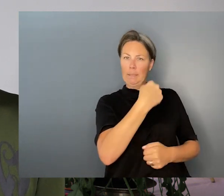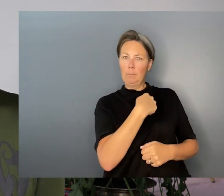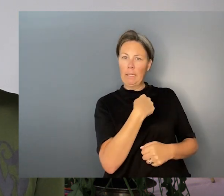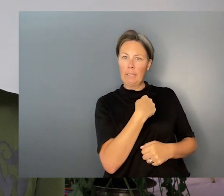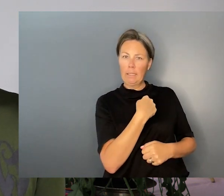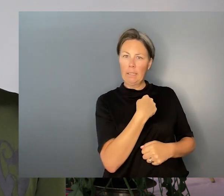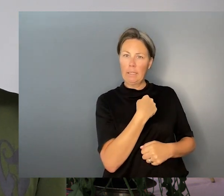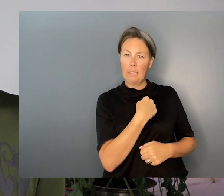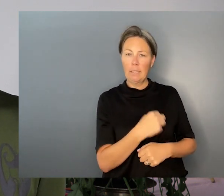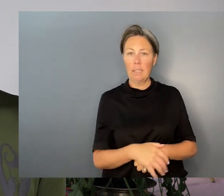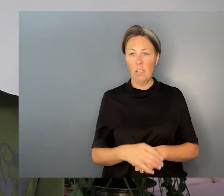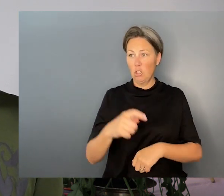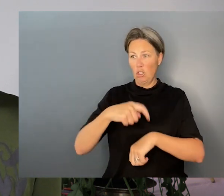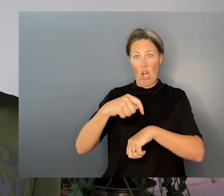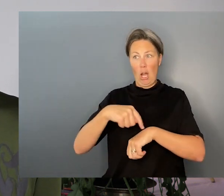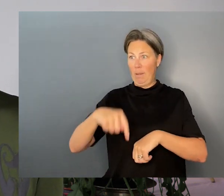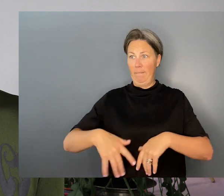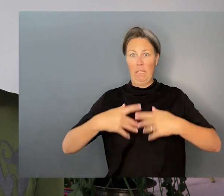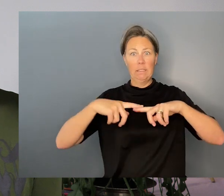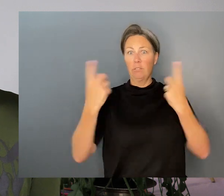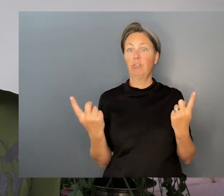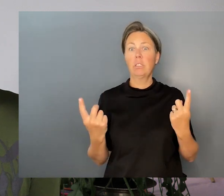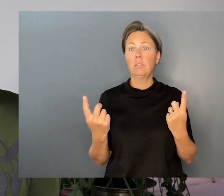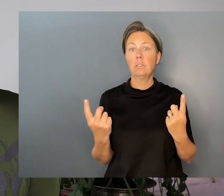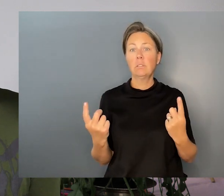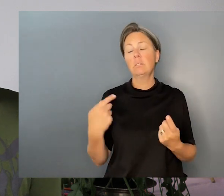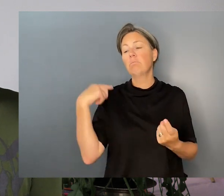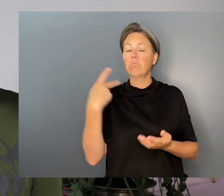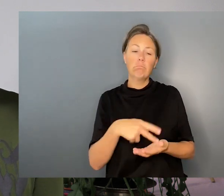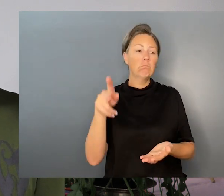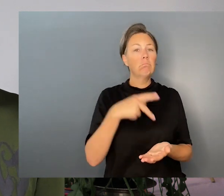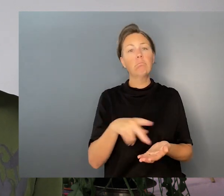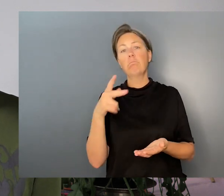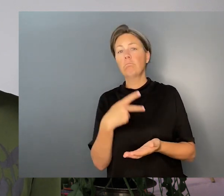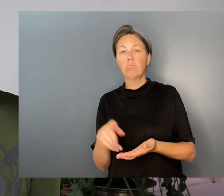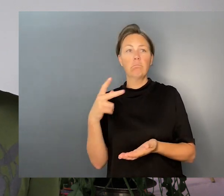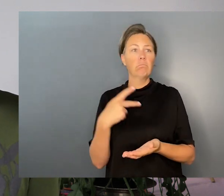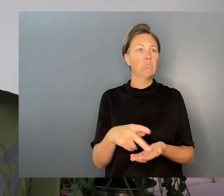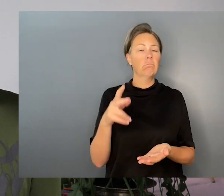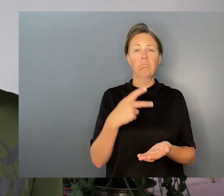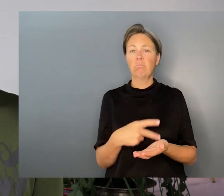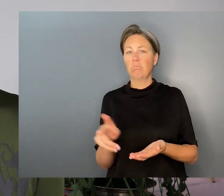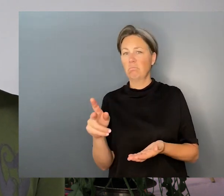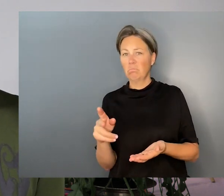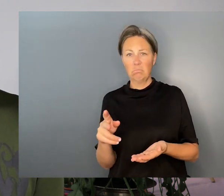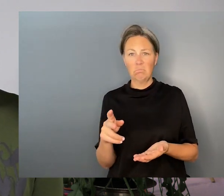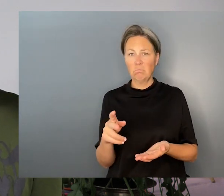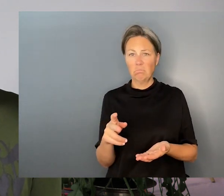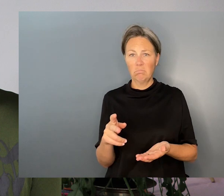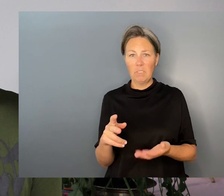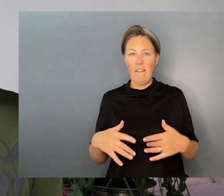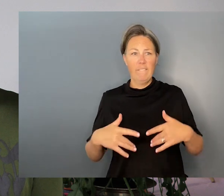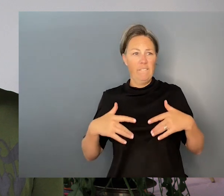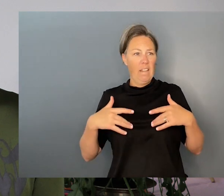has texture. We felt the shift as we passed over the threshold. It was thick like folded velvet. Then it was hollow and